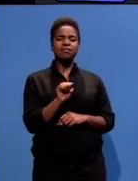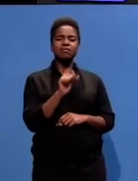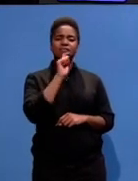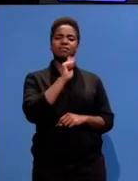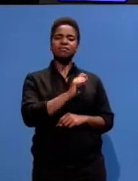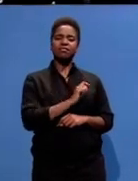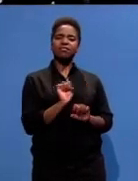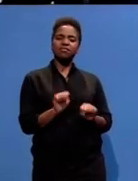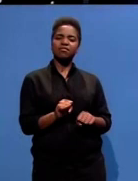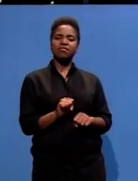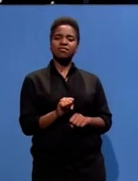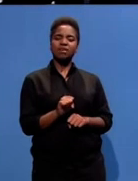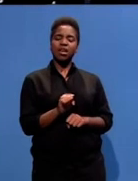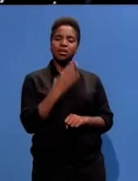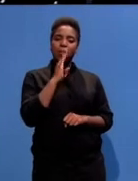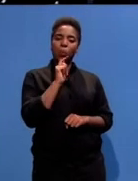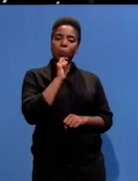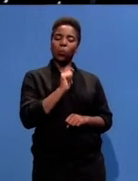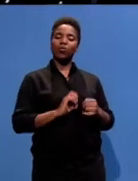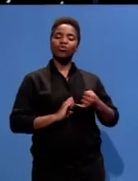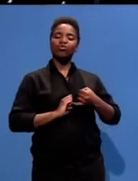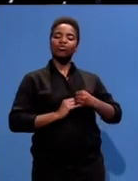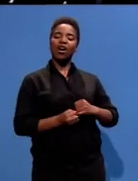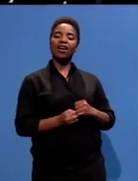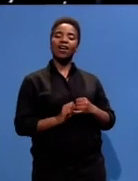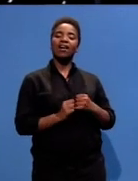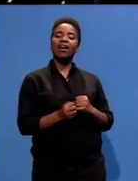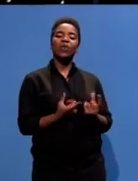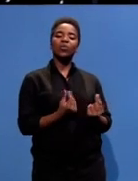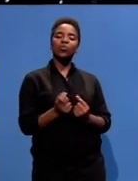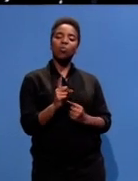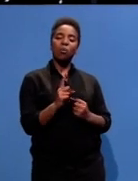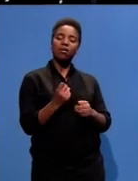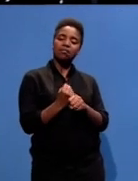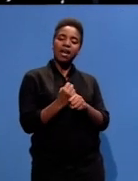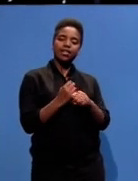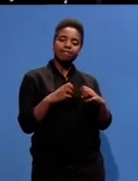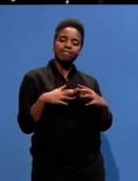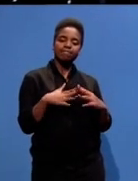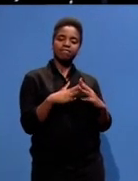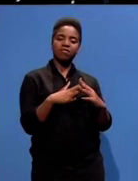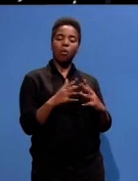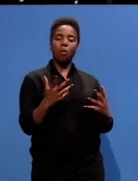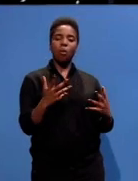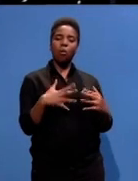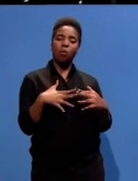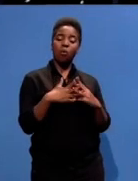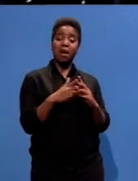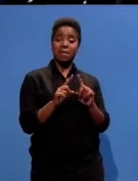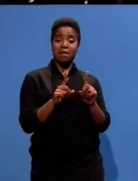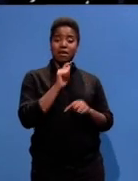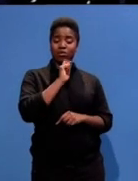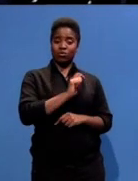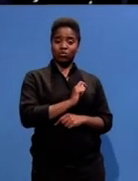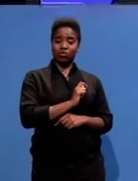a platitude, that he was really just trying to create the impression that there was this inclusiveness. But it was very real